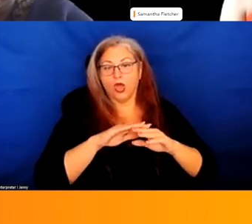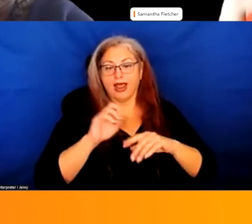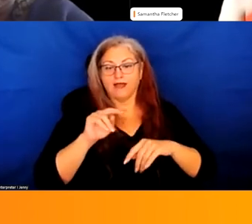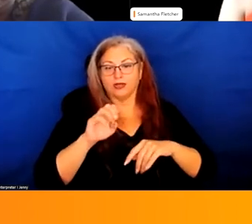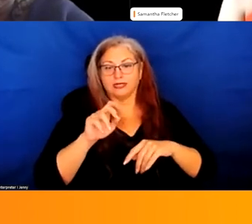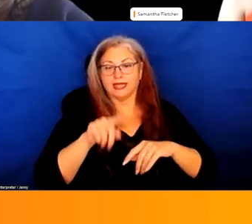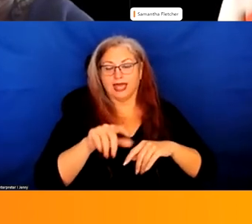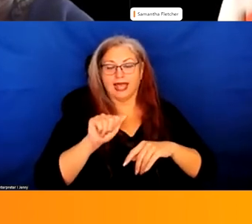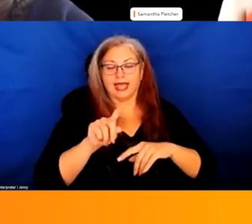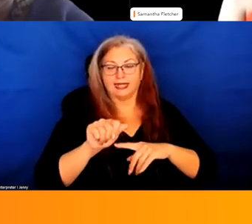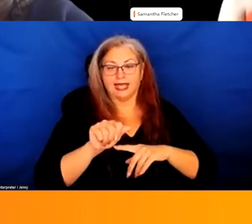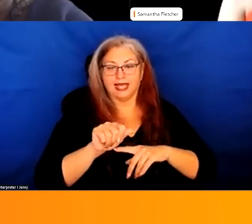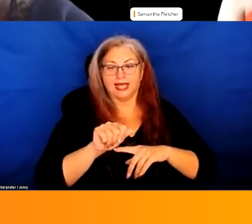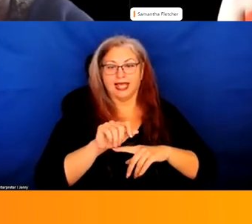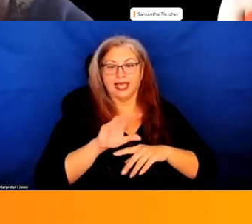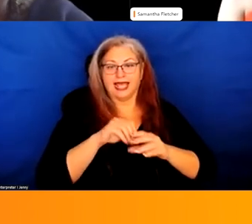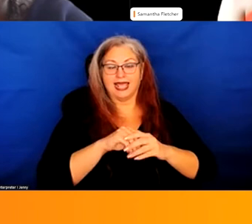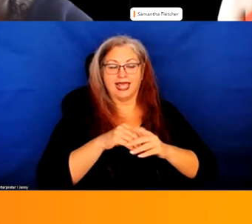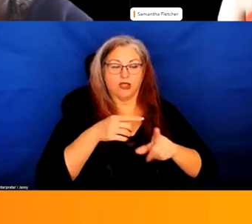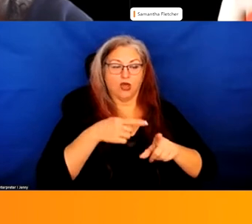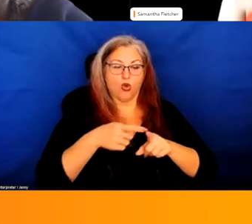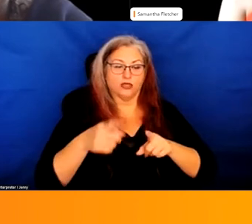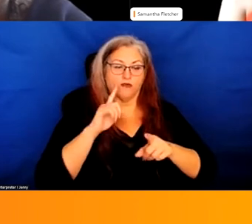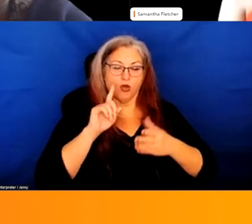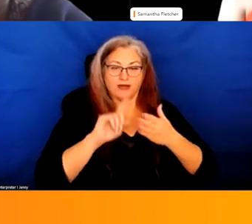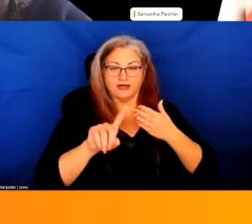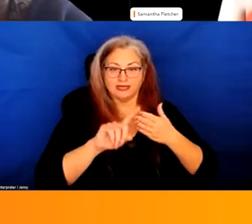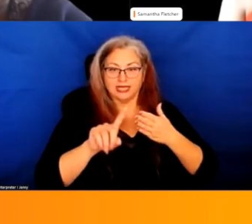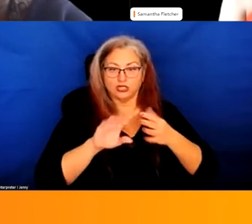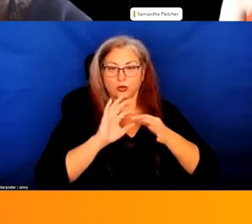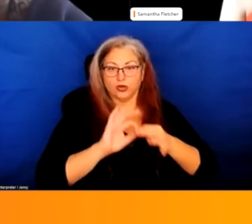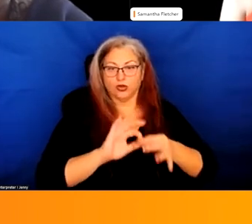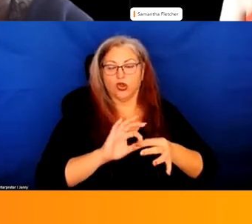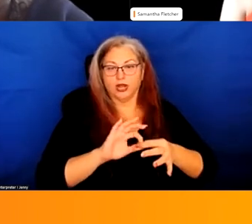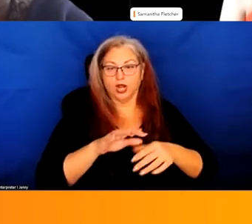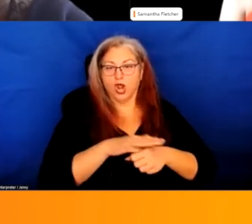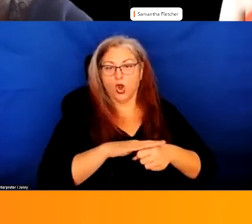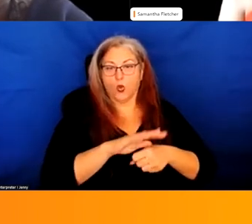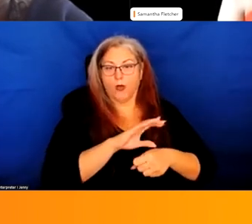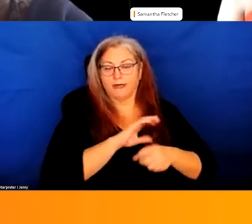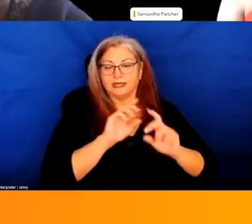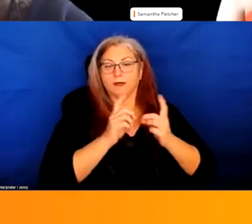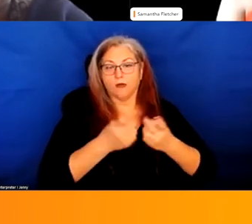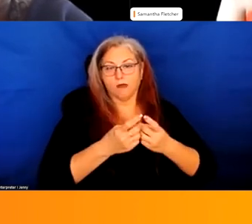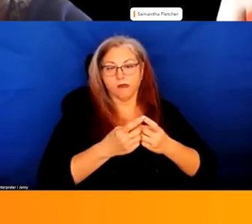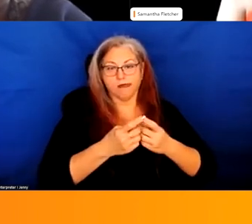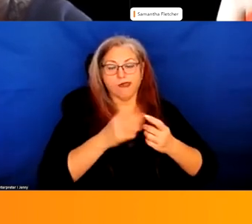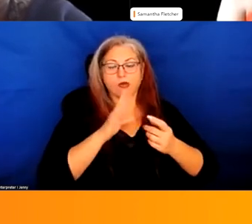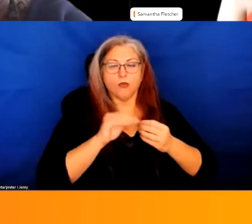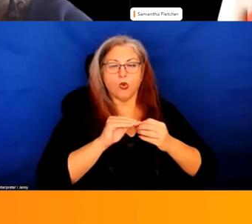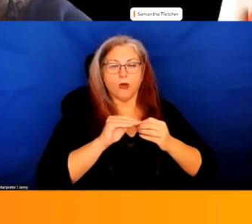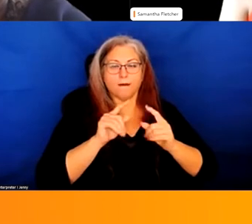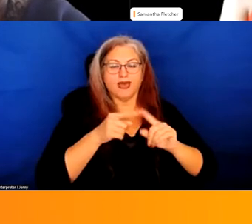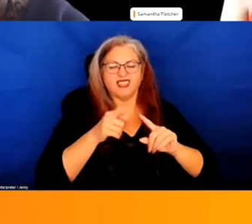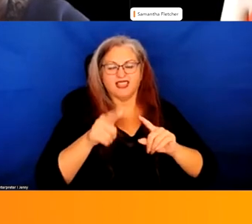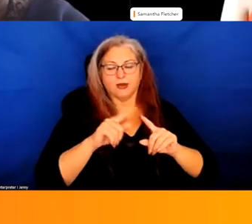with Disabilities Act in the course of investigations regarding local police departments. So I'll talk a little bit more about that